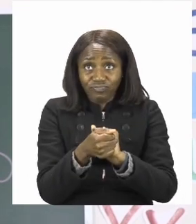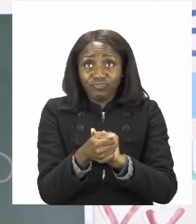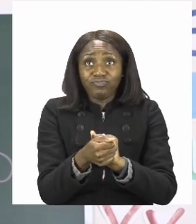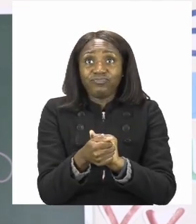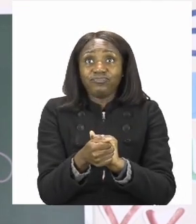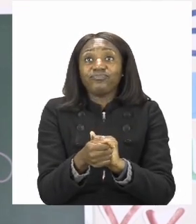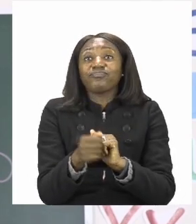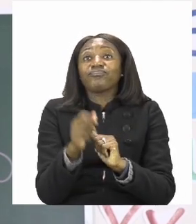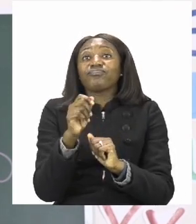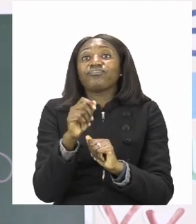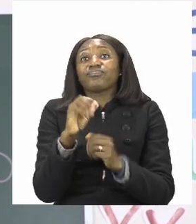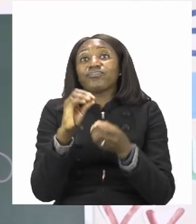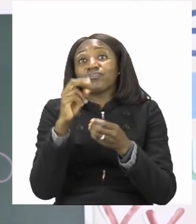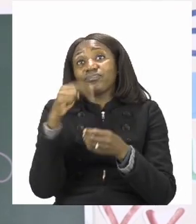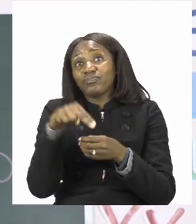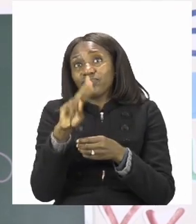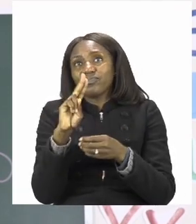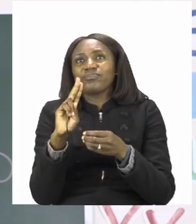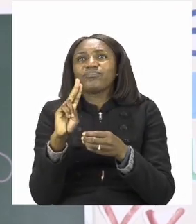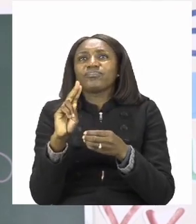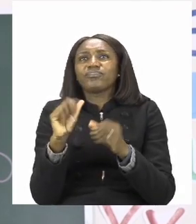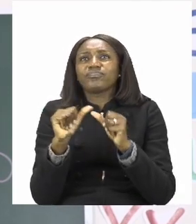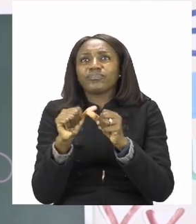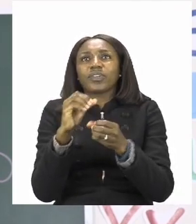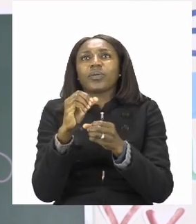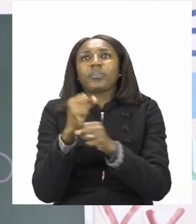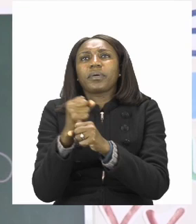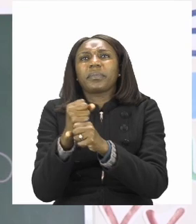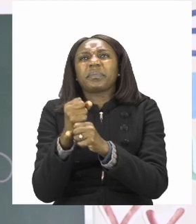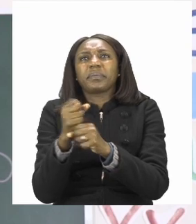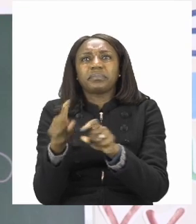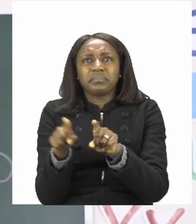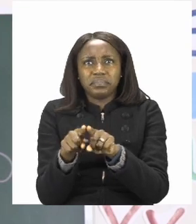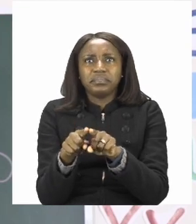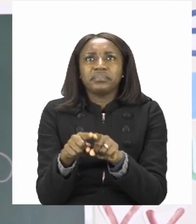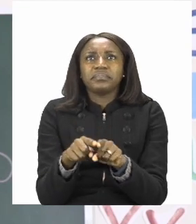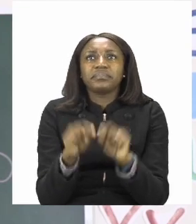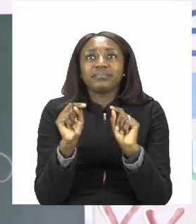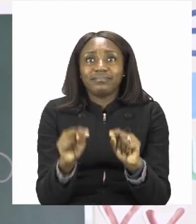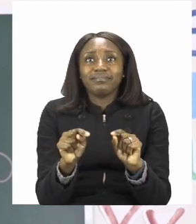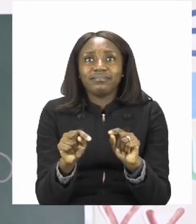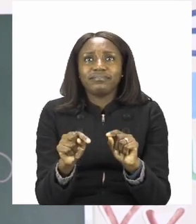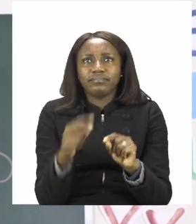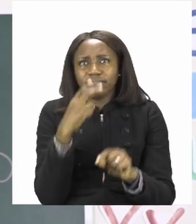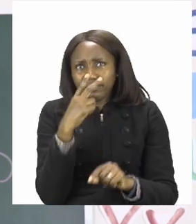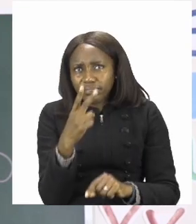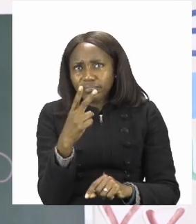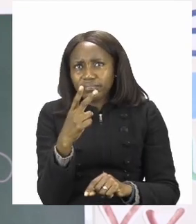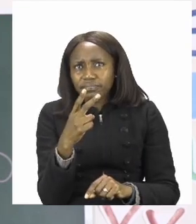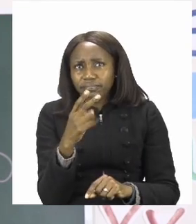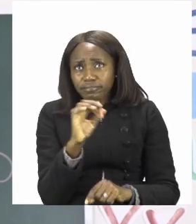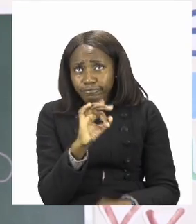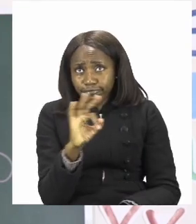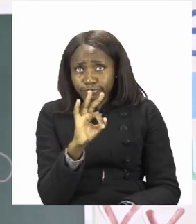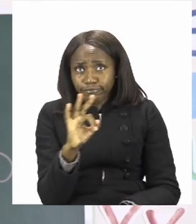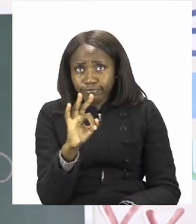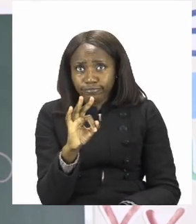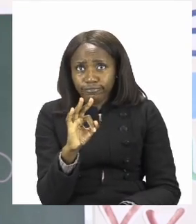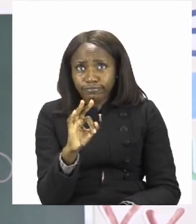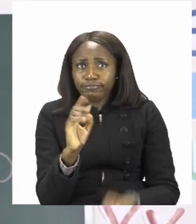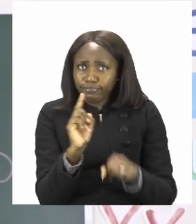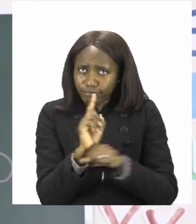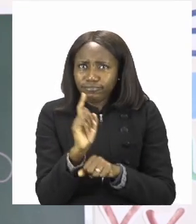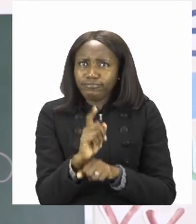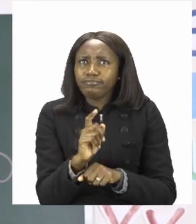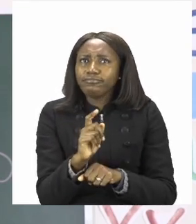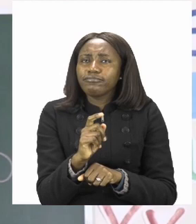Let's now try again with another number. Here we are taking a look at F. So the first